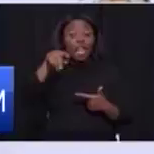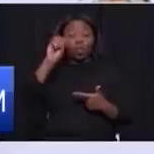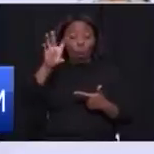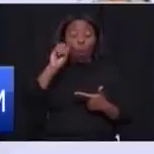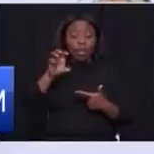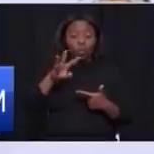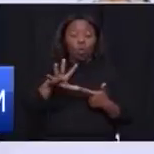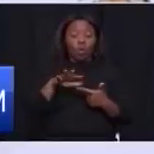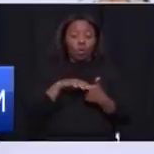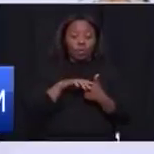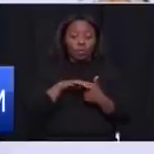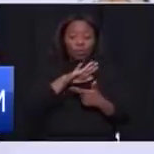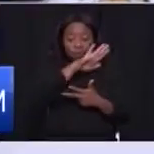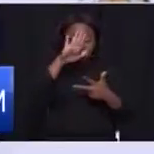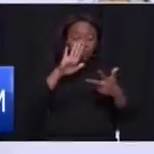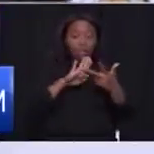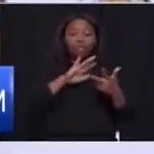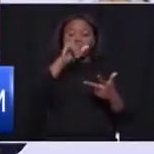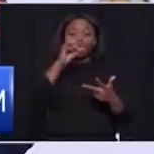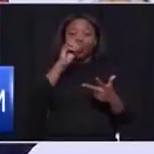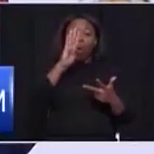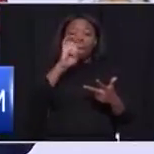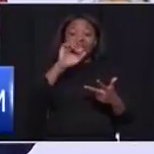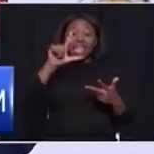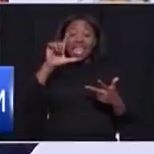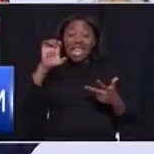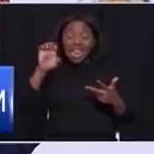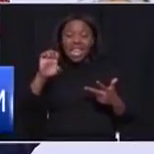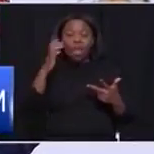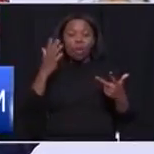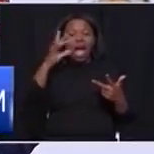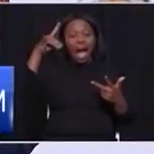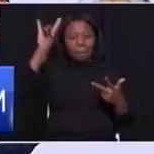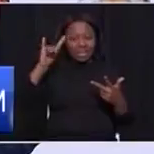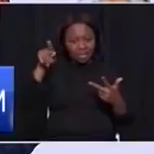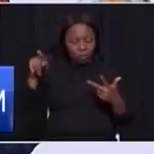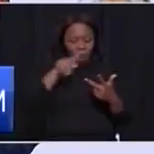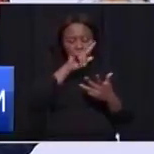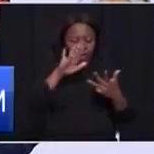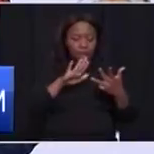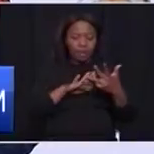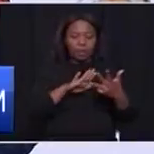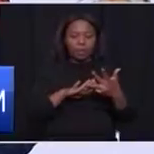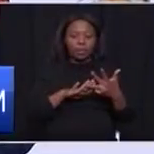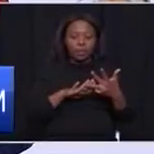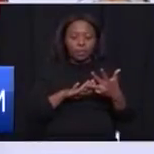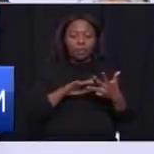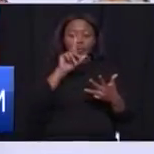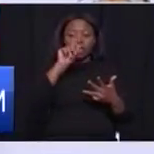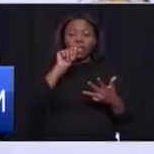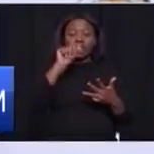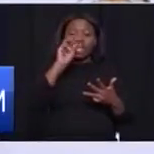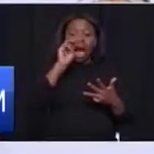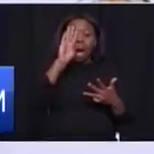• Jubilee in Hammanskrang • Tambo